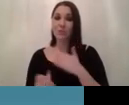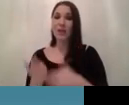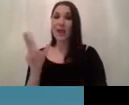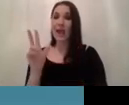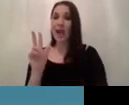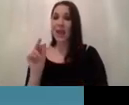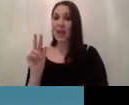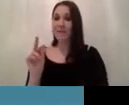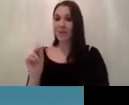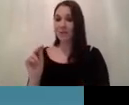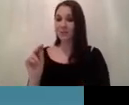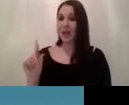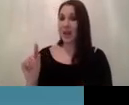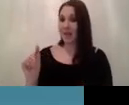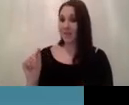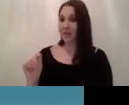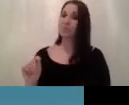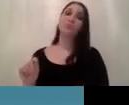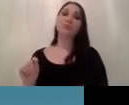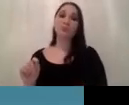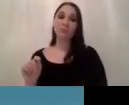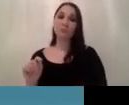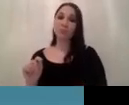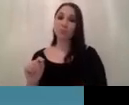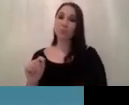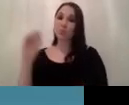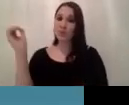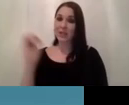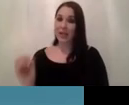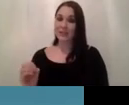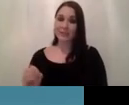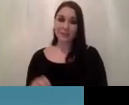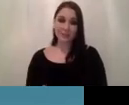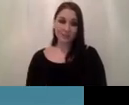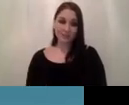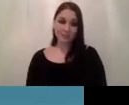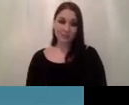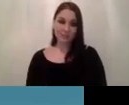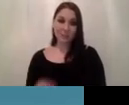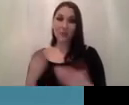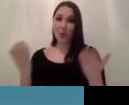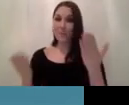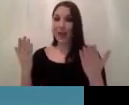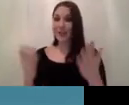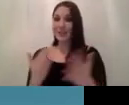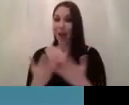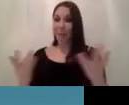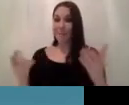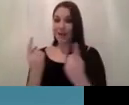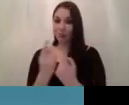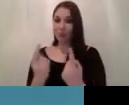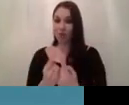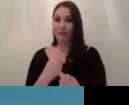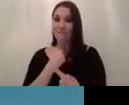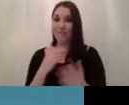failed now if you compare that to how many ai based the machine learning based products fail today it's hard to gather specific data there's